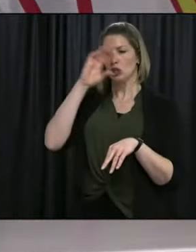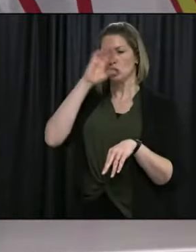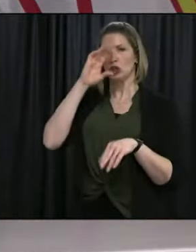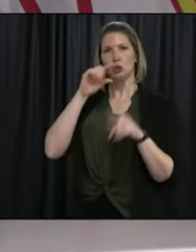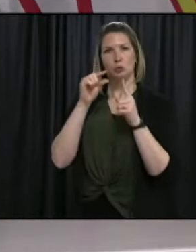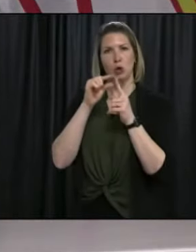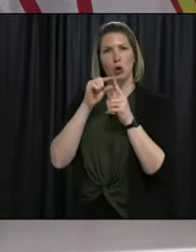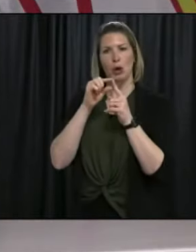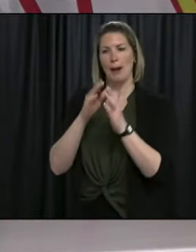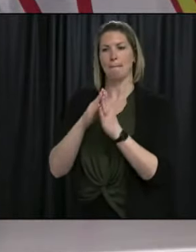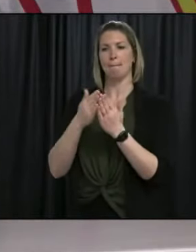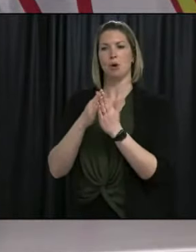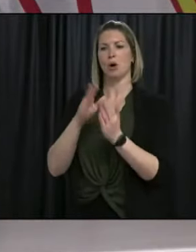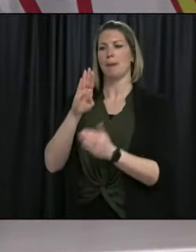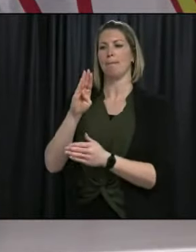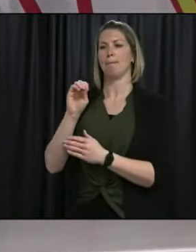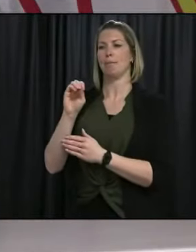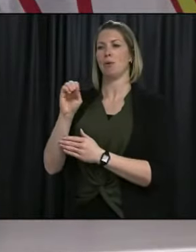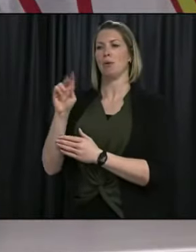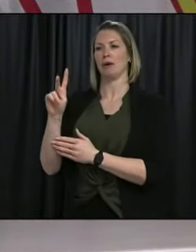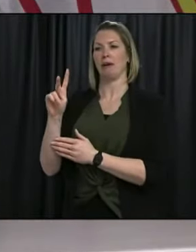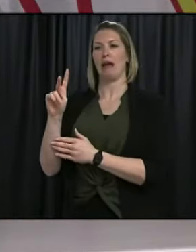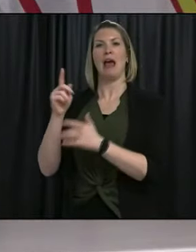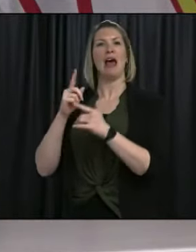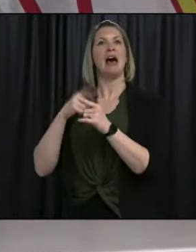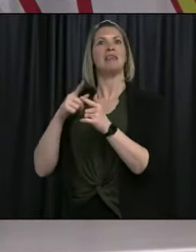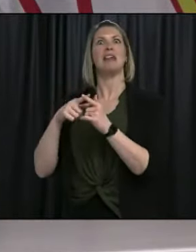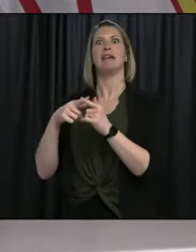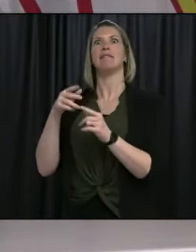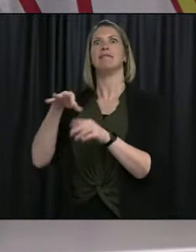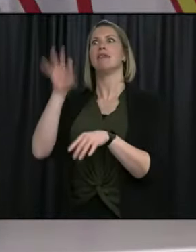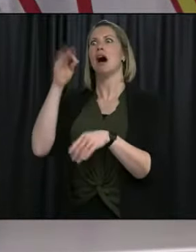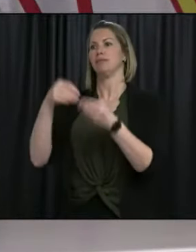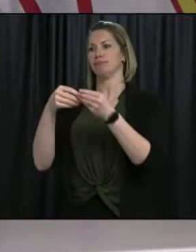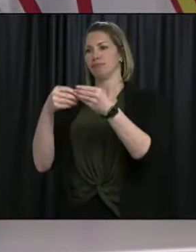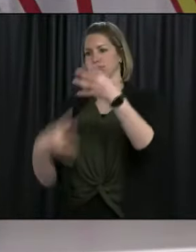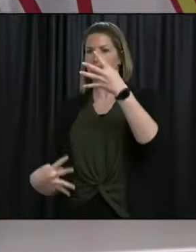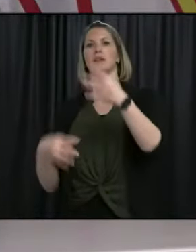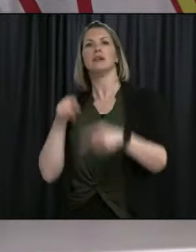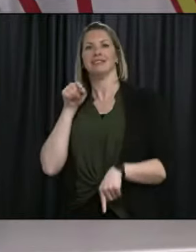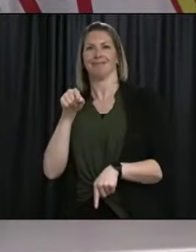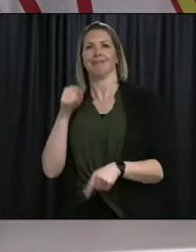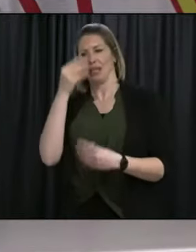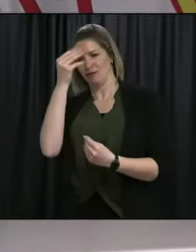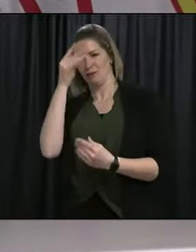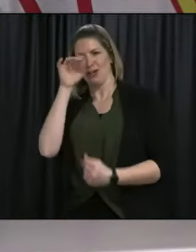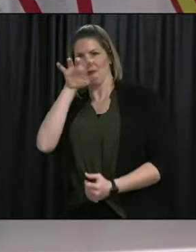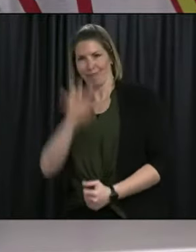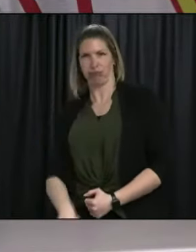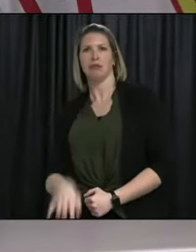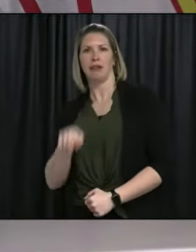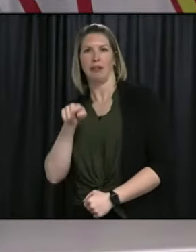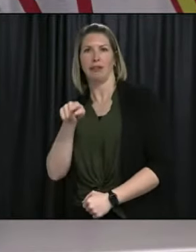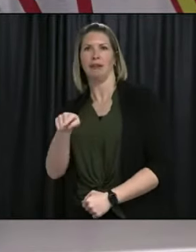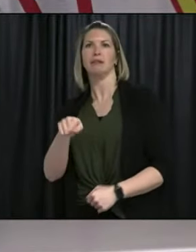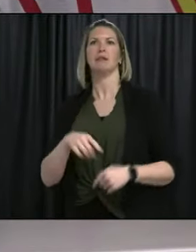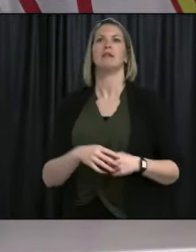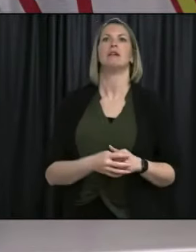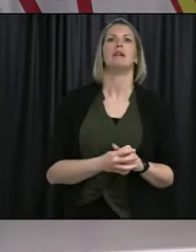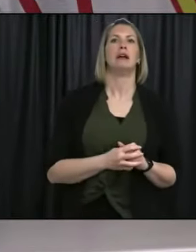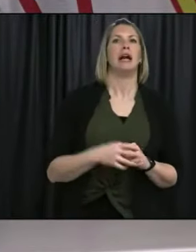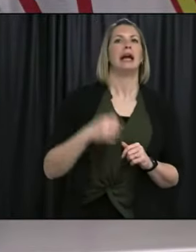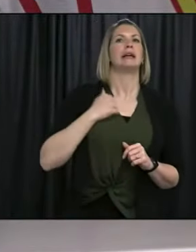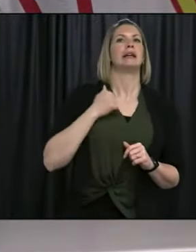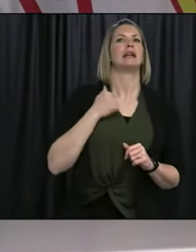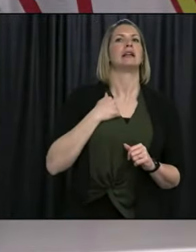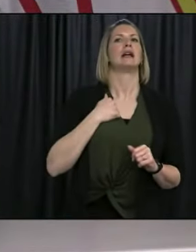It is welcome news today that Health Canada has approved the Pfizer vaccine for the immunization of children age 12 and older. Children